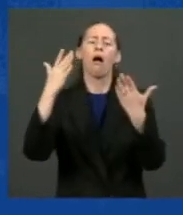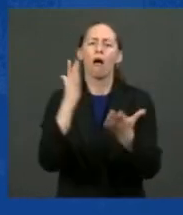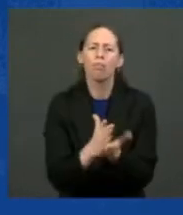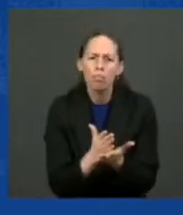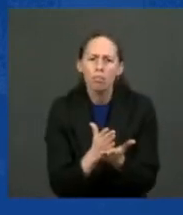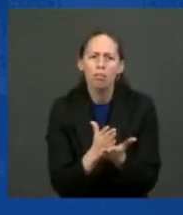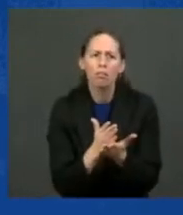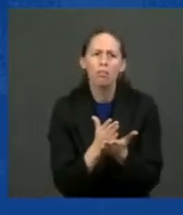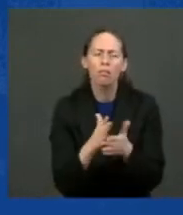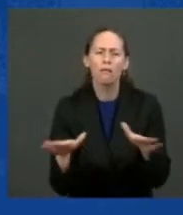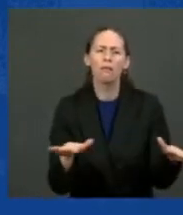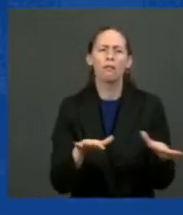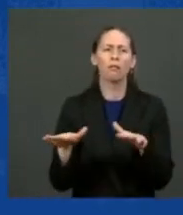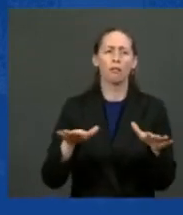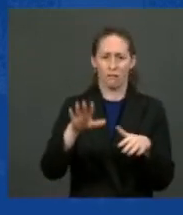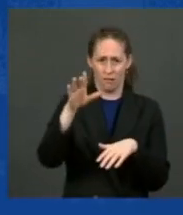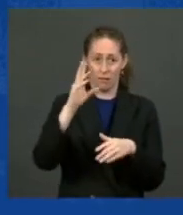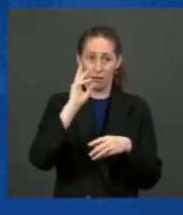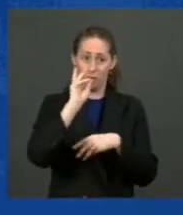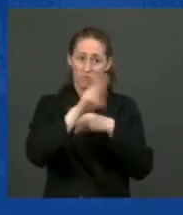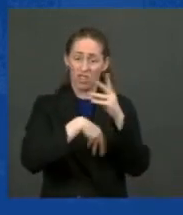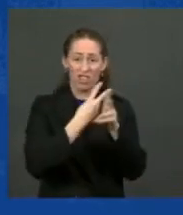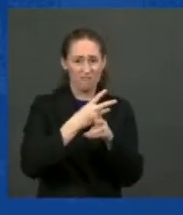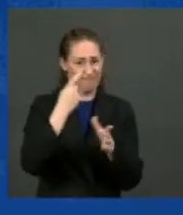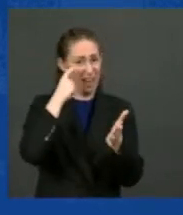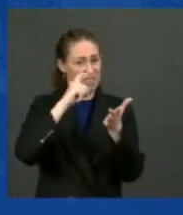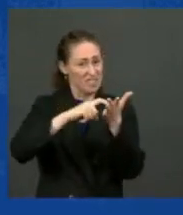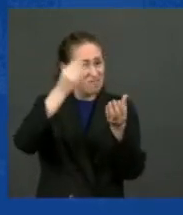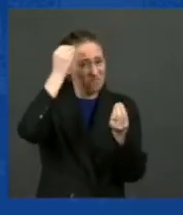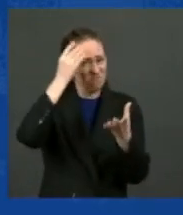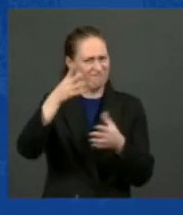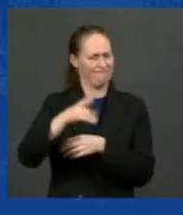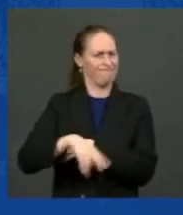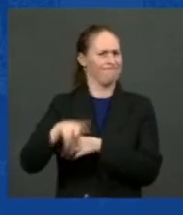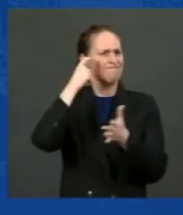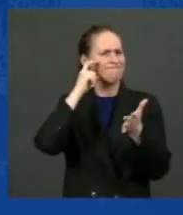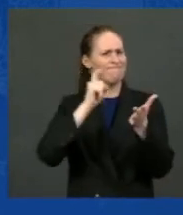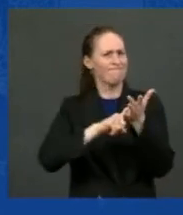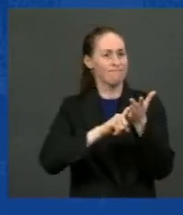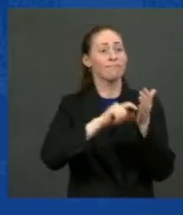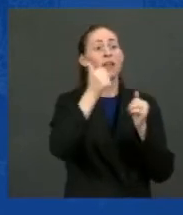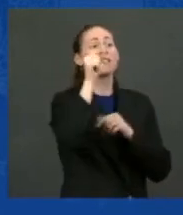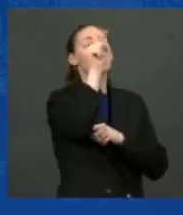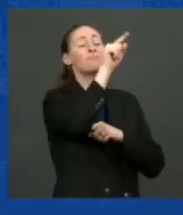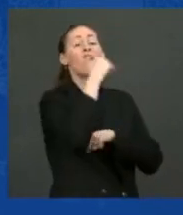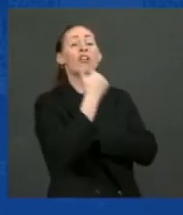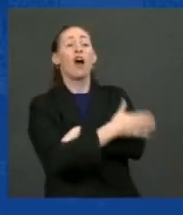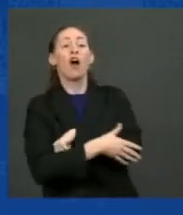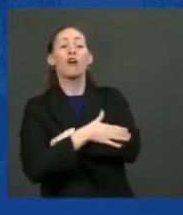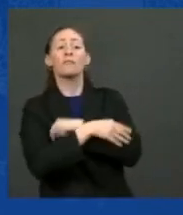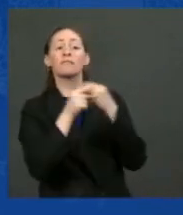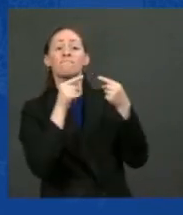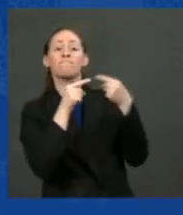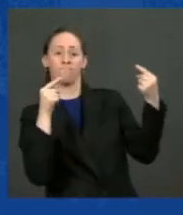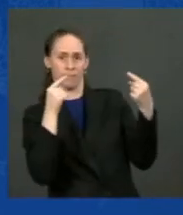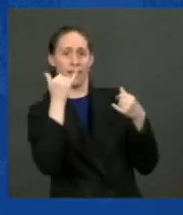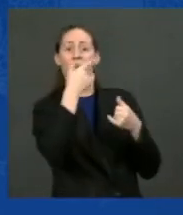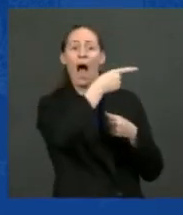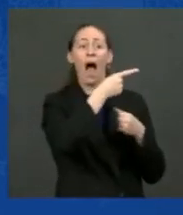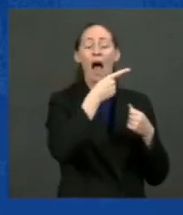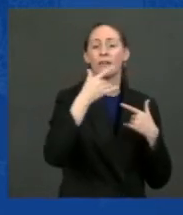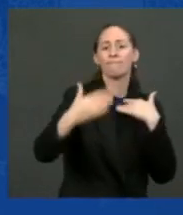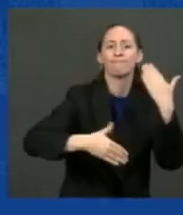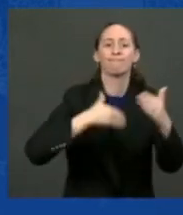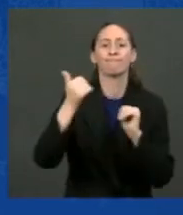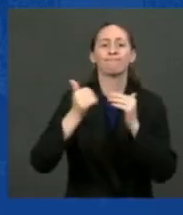The world has taken notice, by the way, including our adversaries. Yeah. And now they're closing the gap in a big way. So